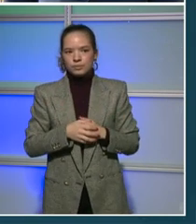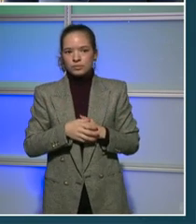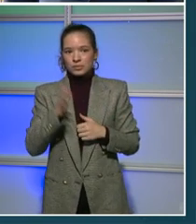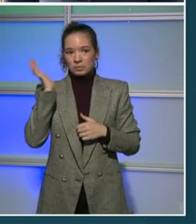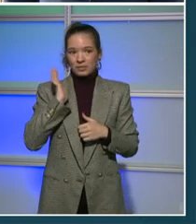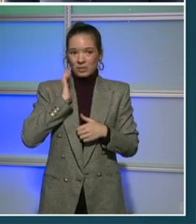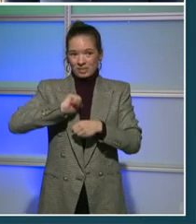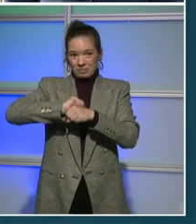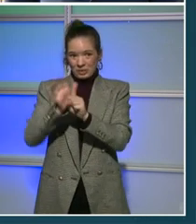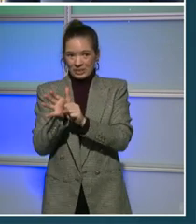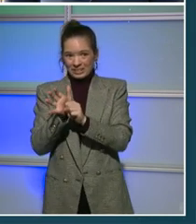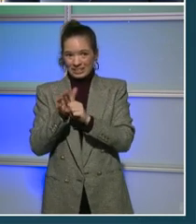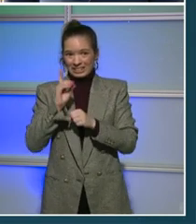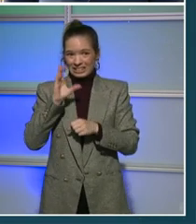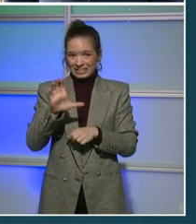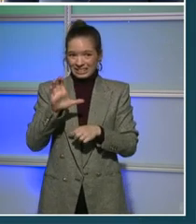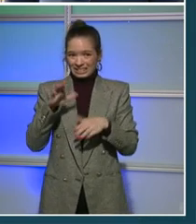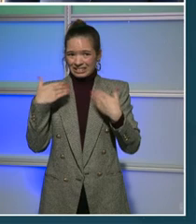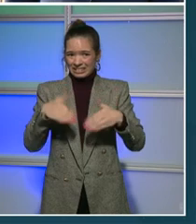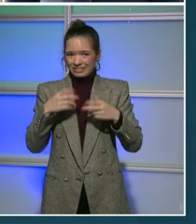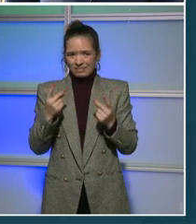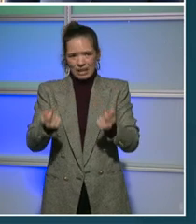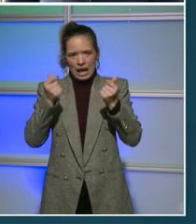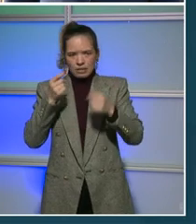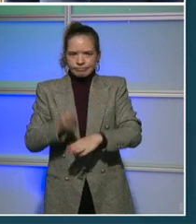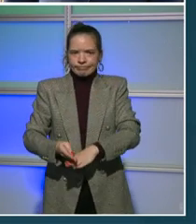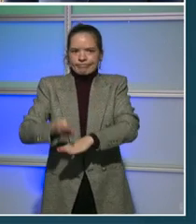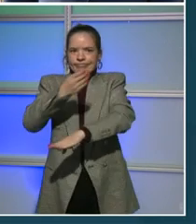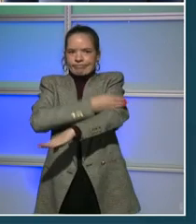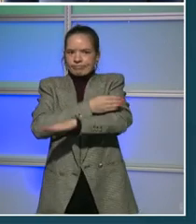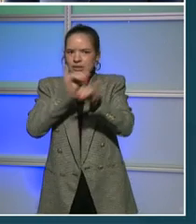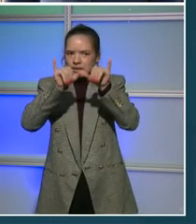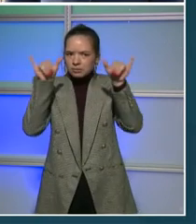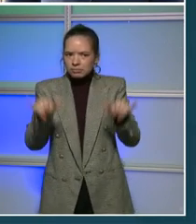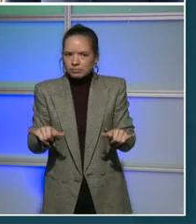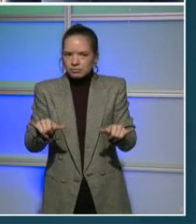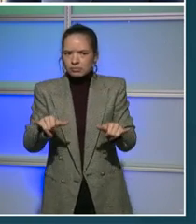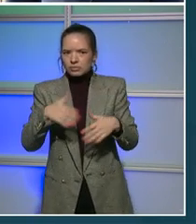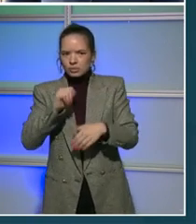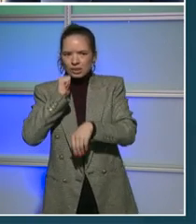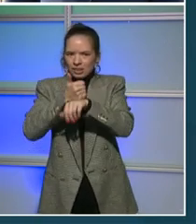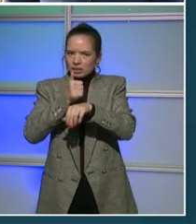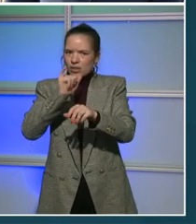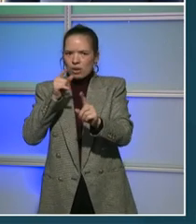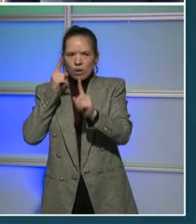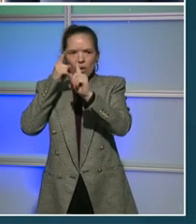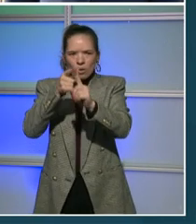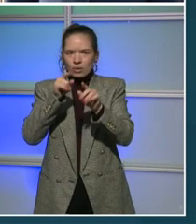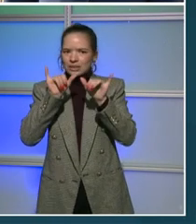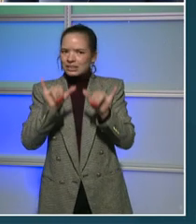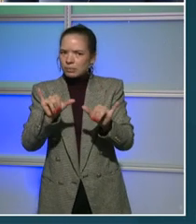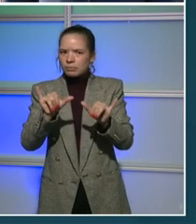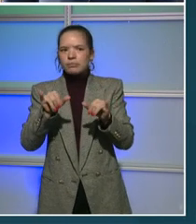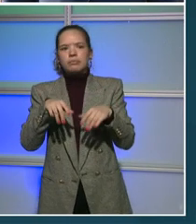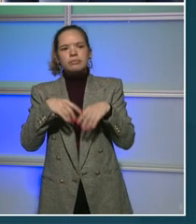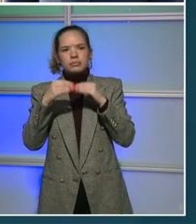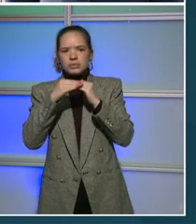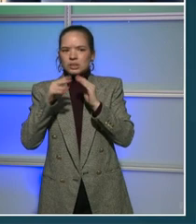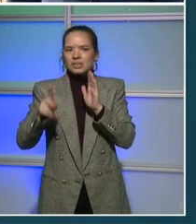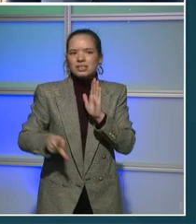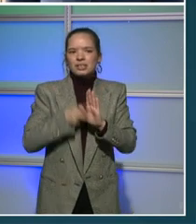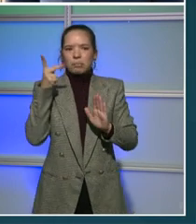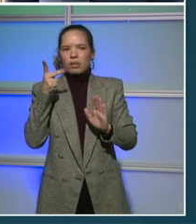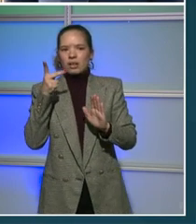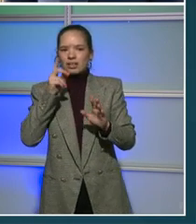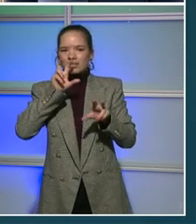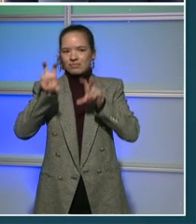improving system in the country, and we aim to keep it that way by doubling down on investments in learning, but also providing